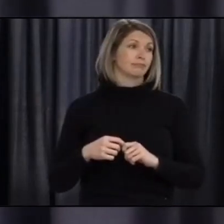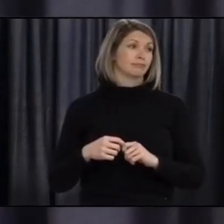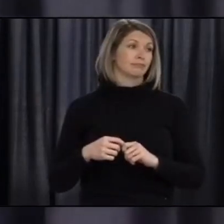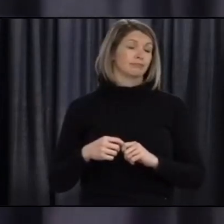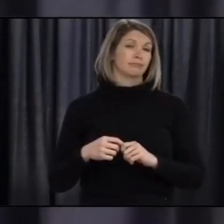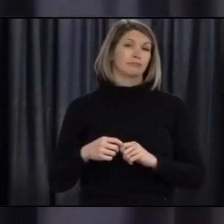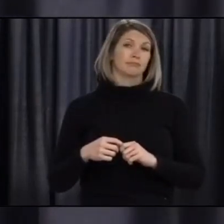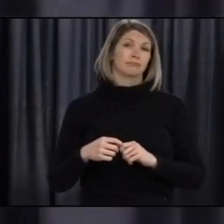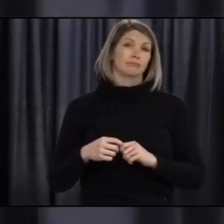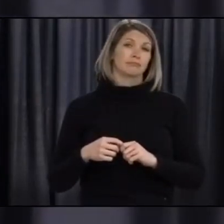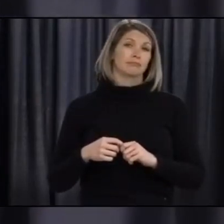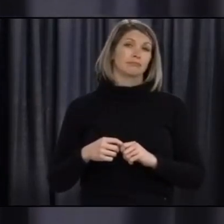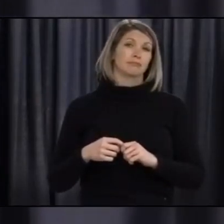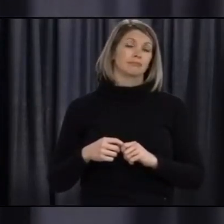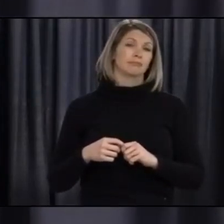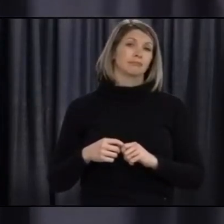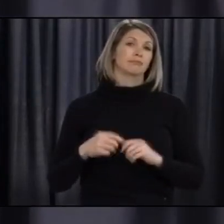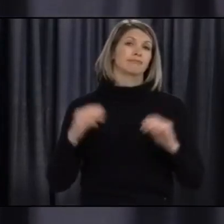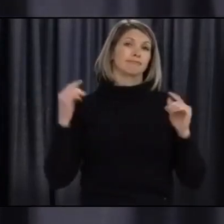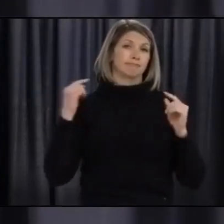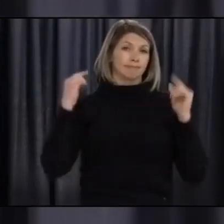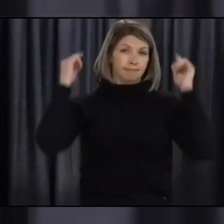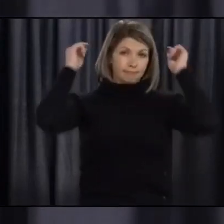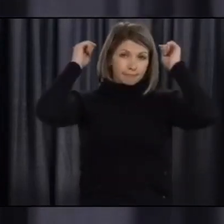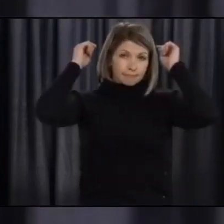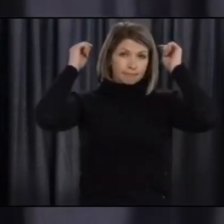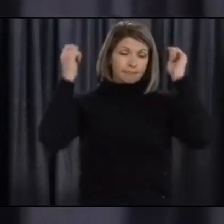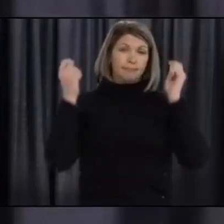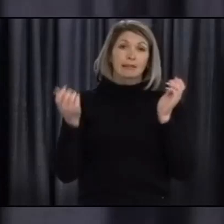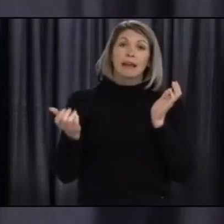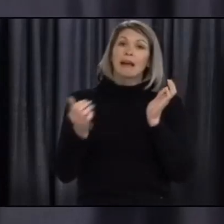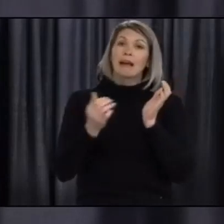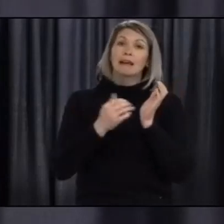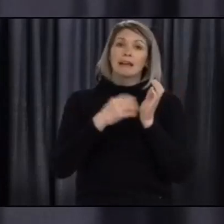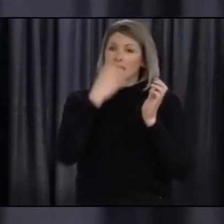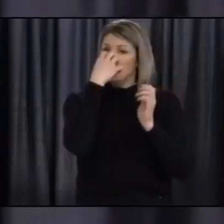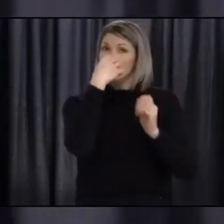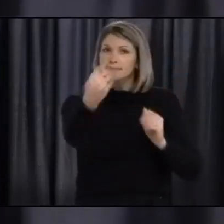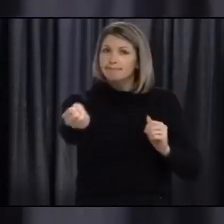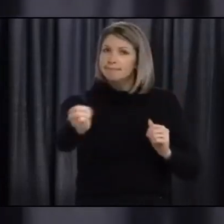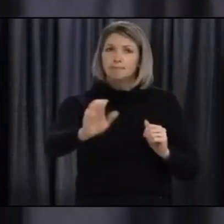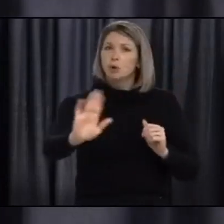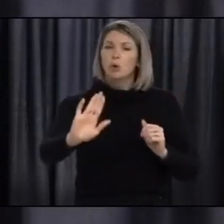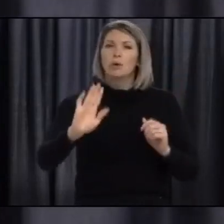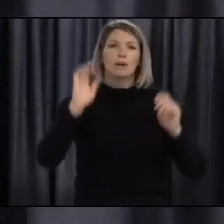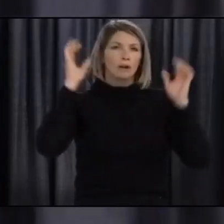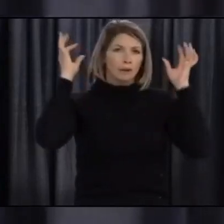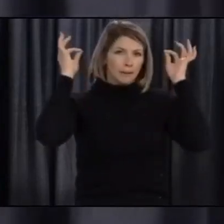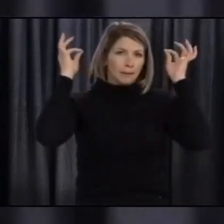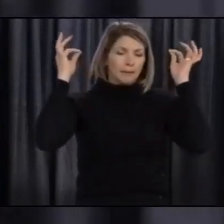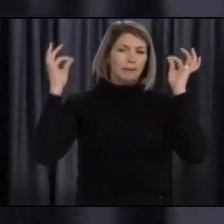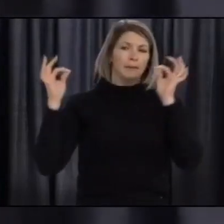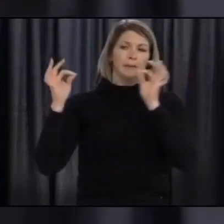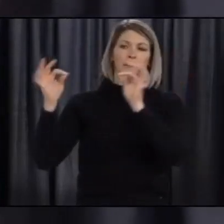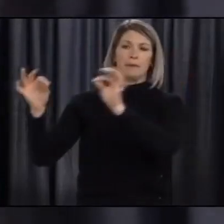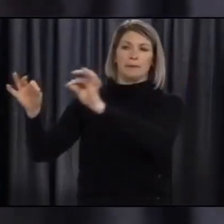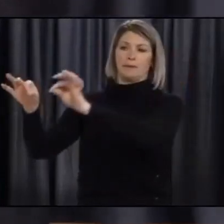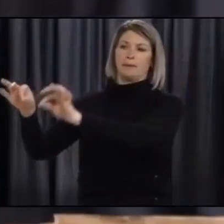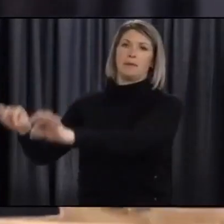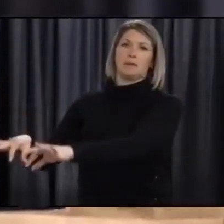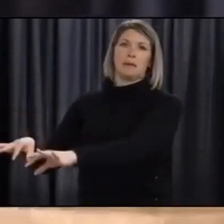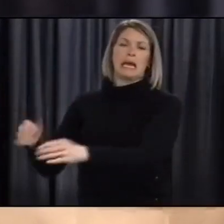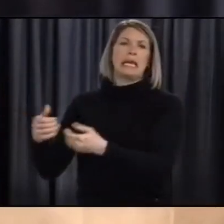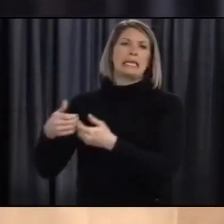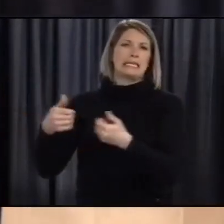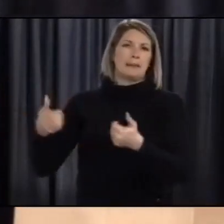Next, untie the top strings. Again, don't pull it off from the front. Hold it by the strings and throw it directly